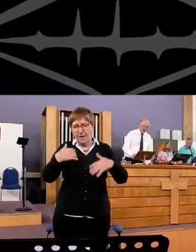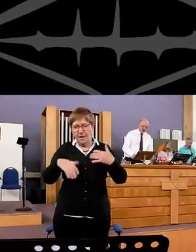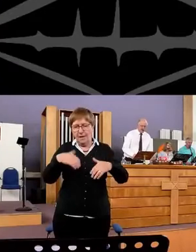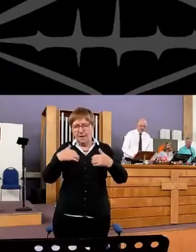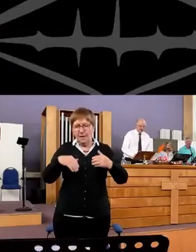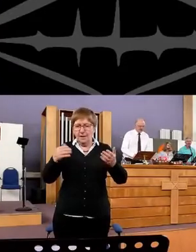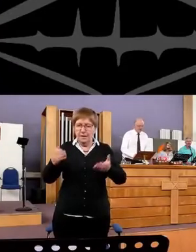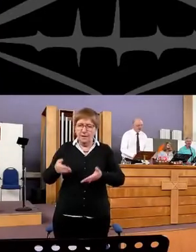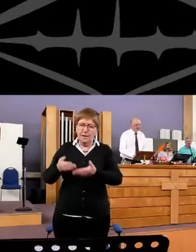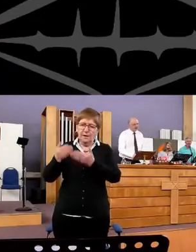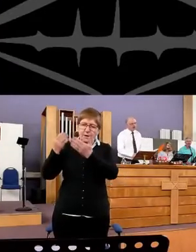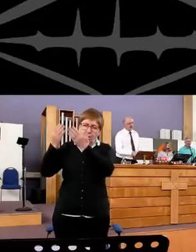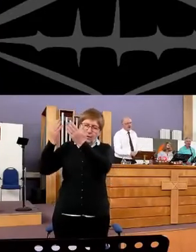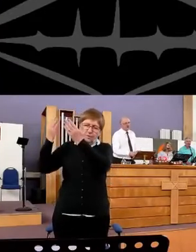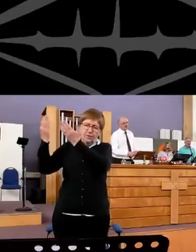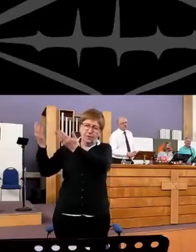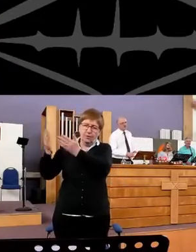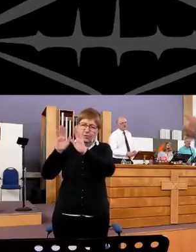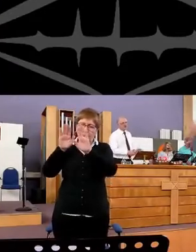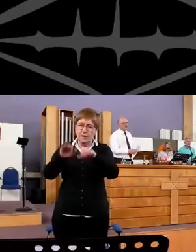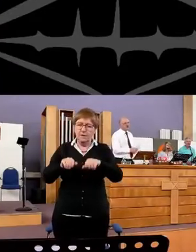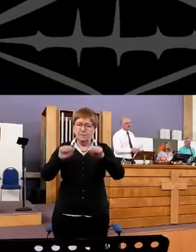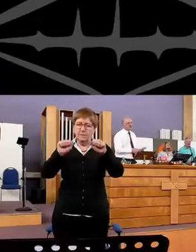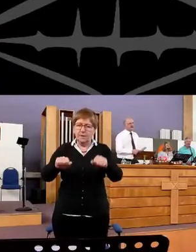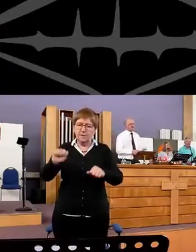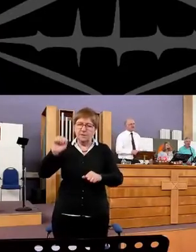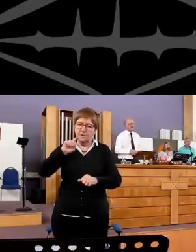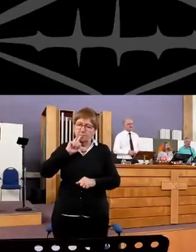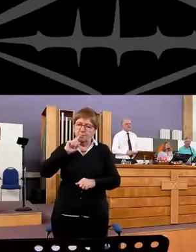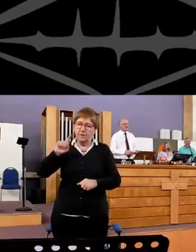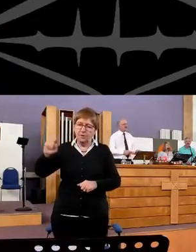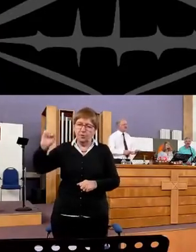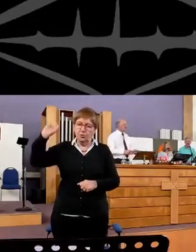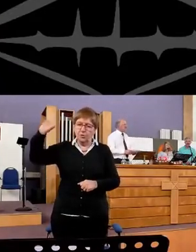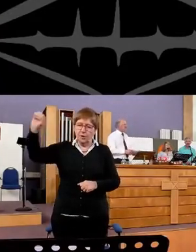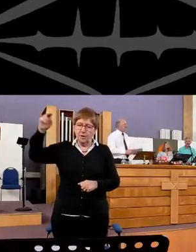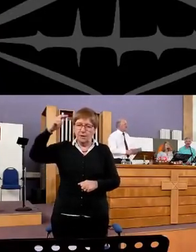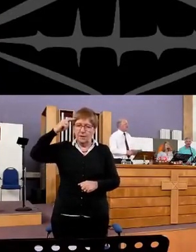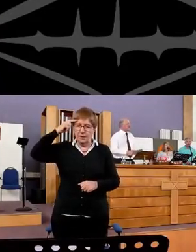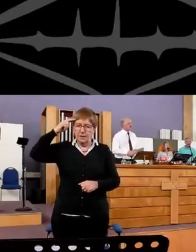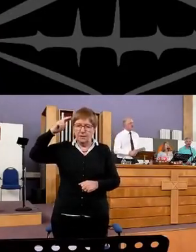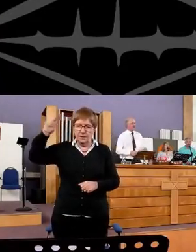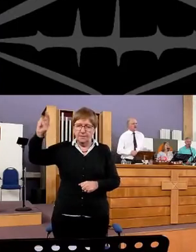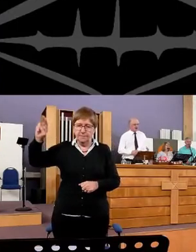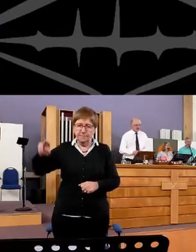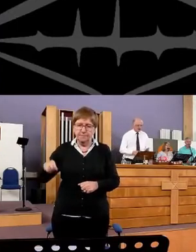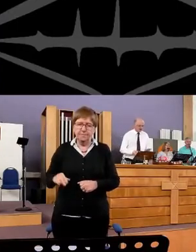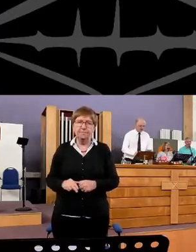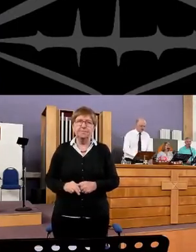pain in me offering Blessed be your name